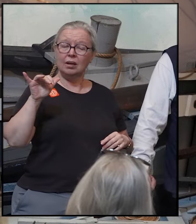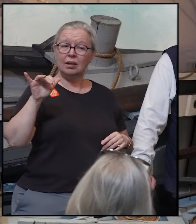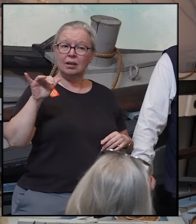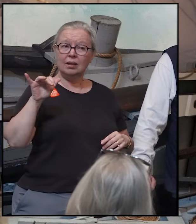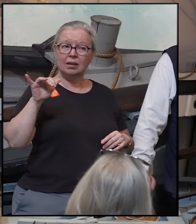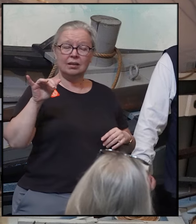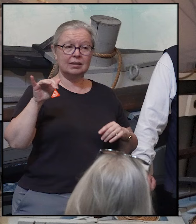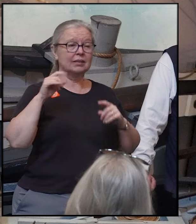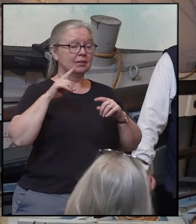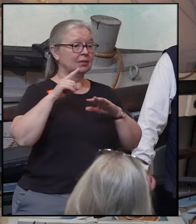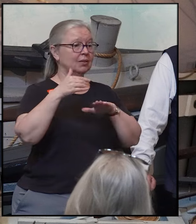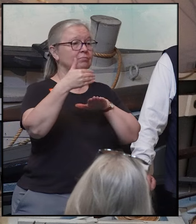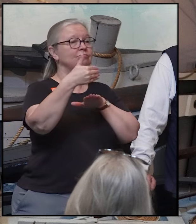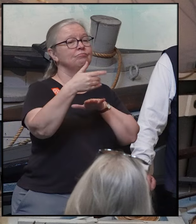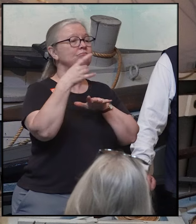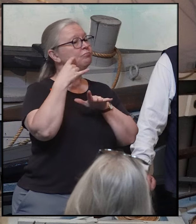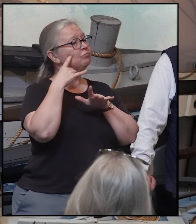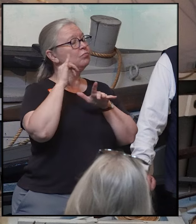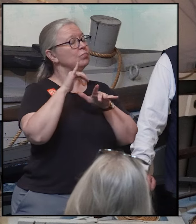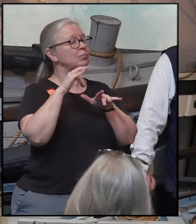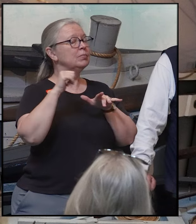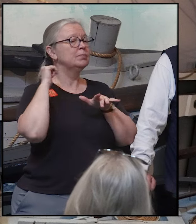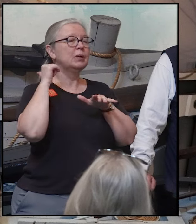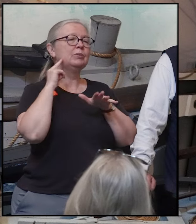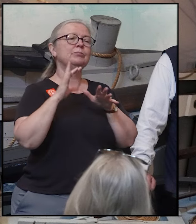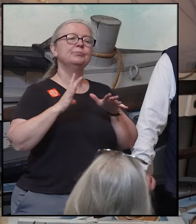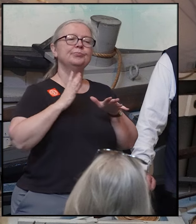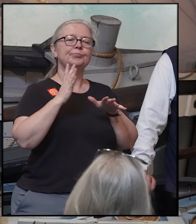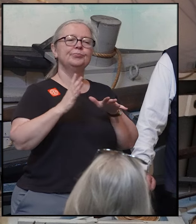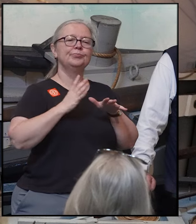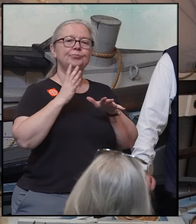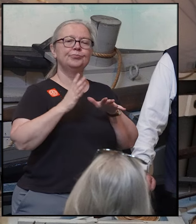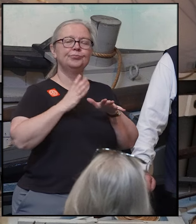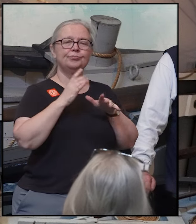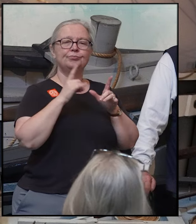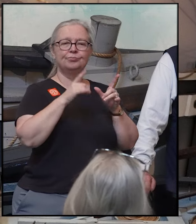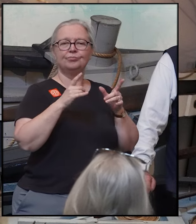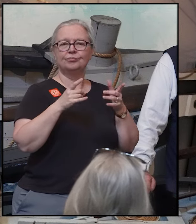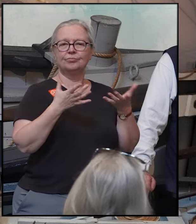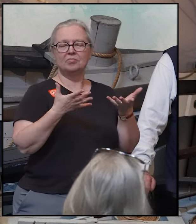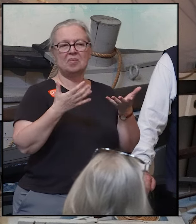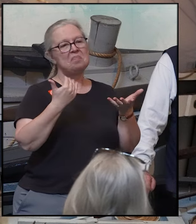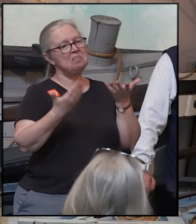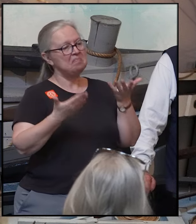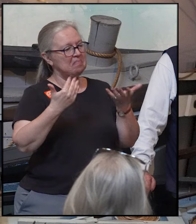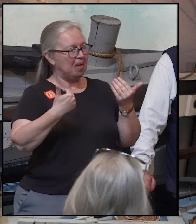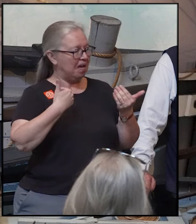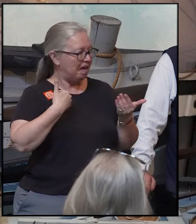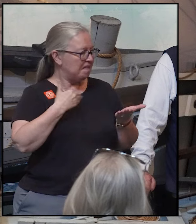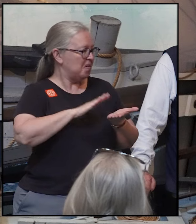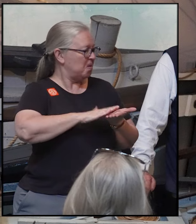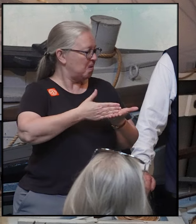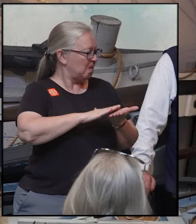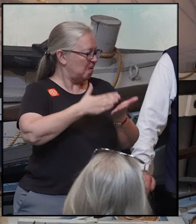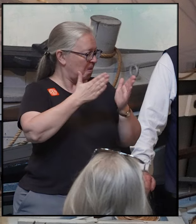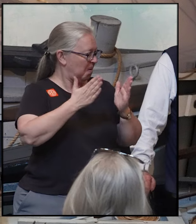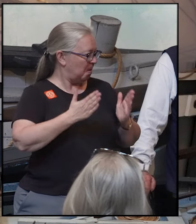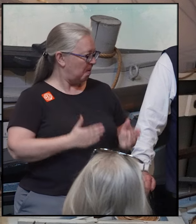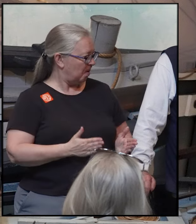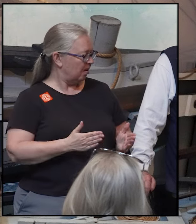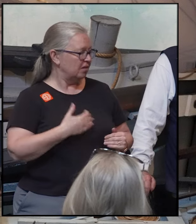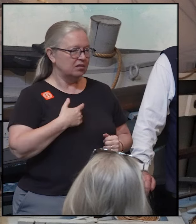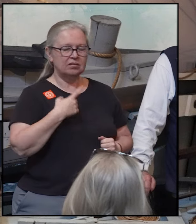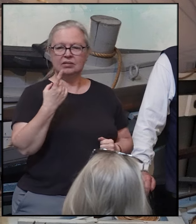in the stern of the ship in what would be considered deluxe accommodations. They might have a cook to prepare their meals,